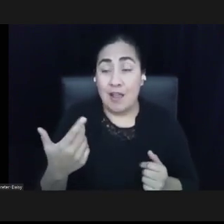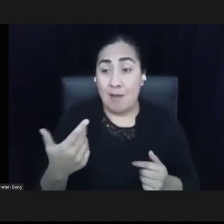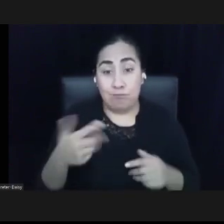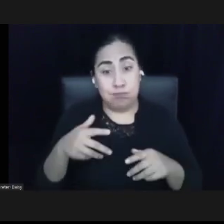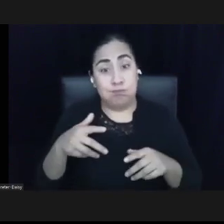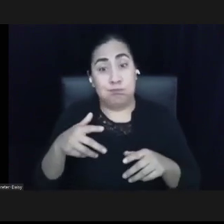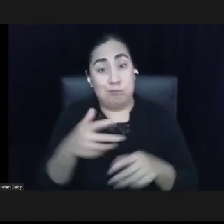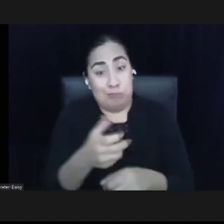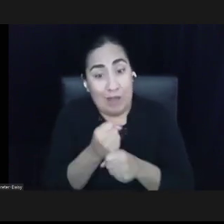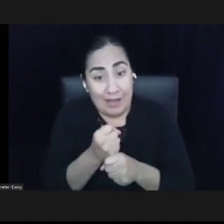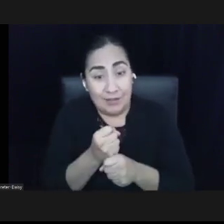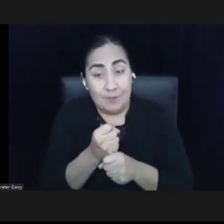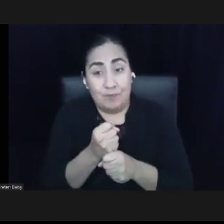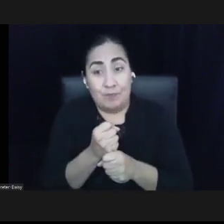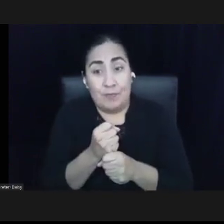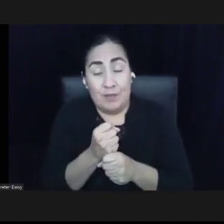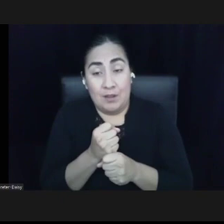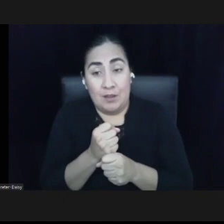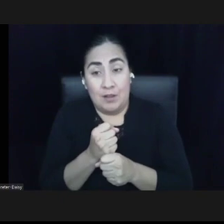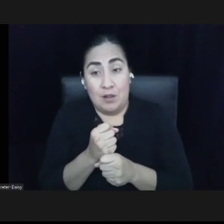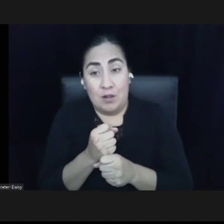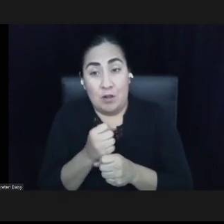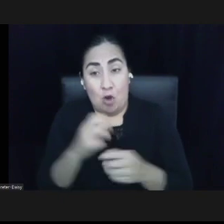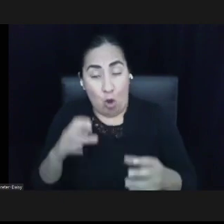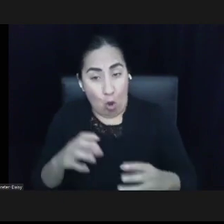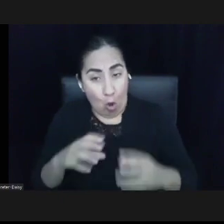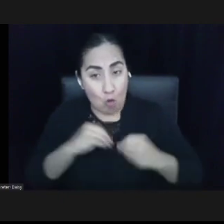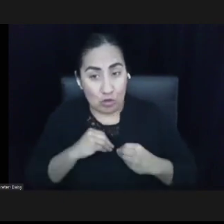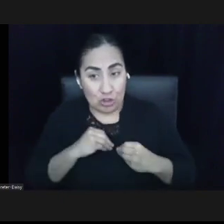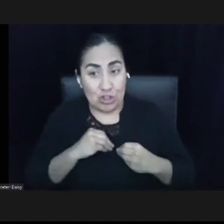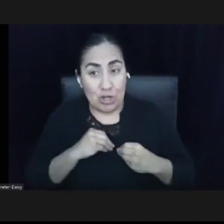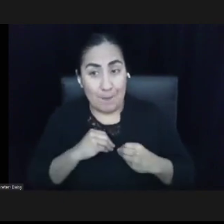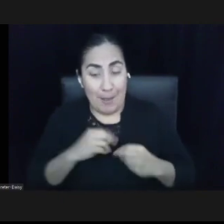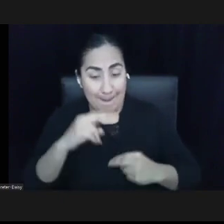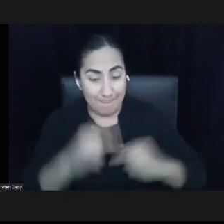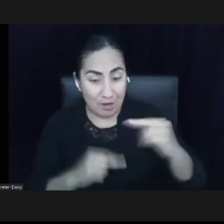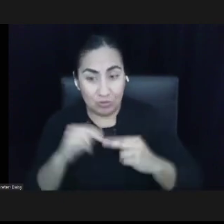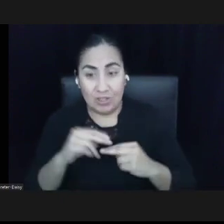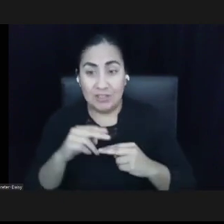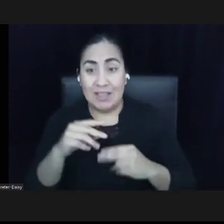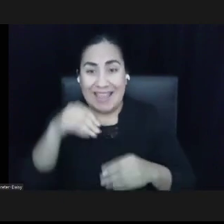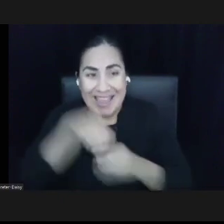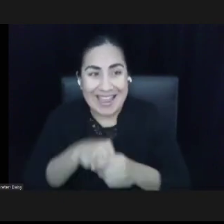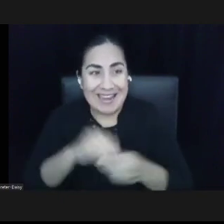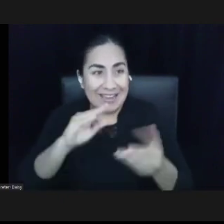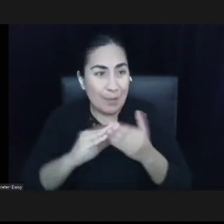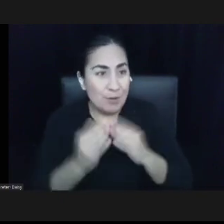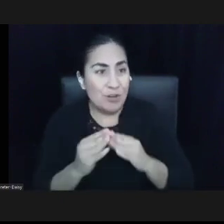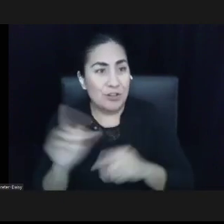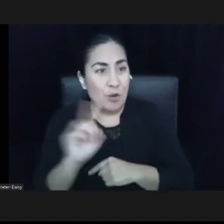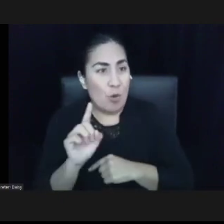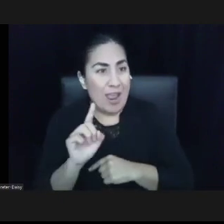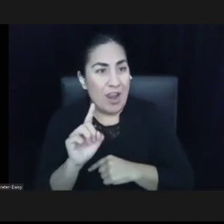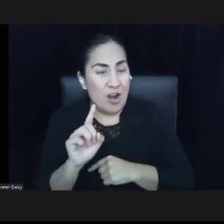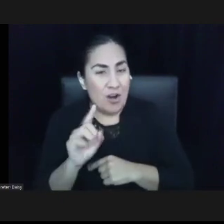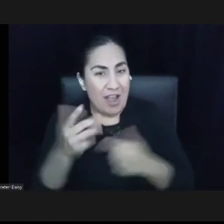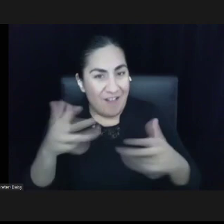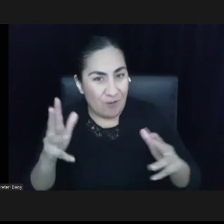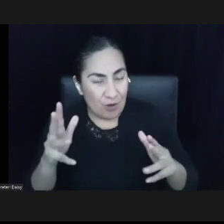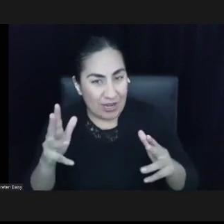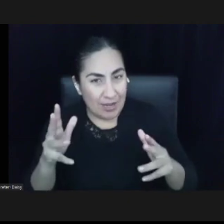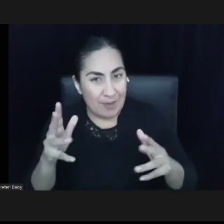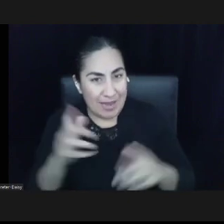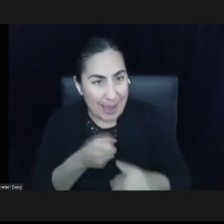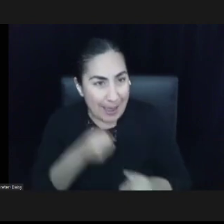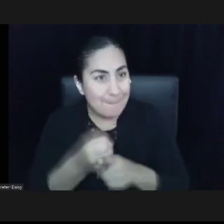to communities that have been impacted by, in our case, the actions of government, for example. That's